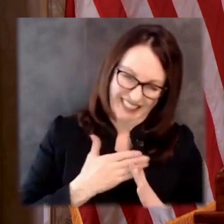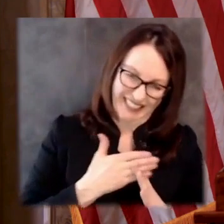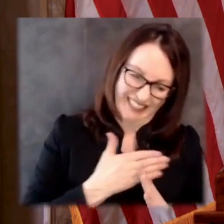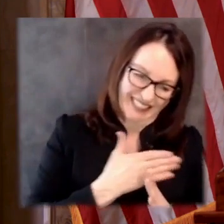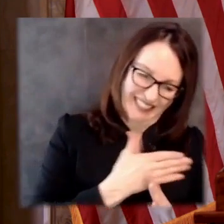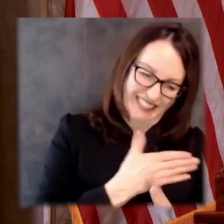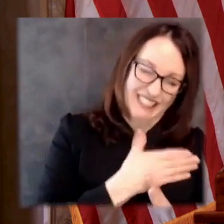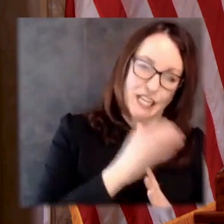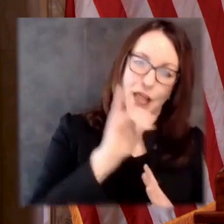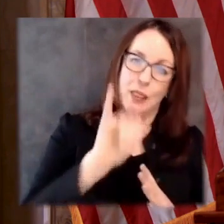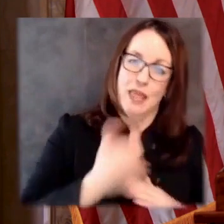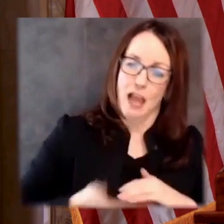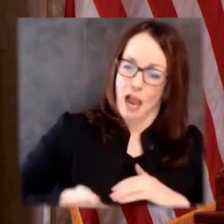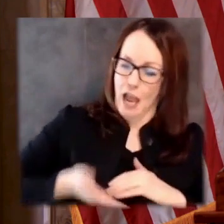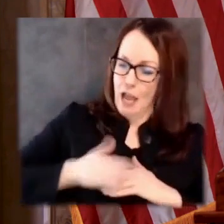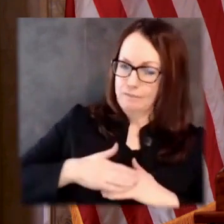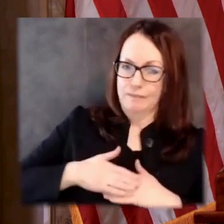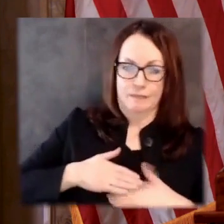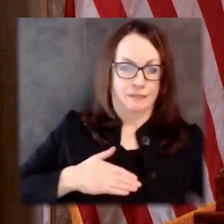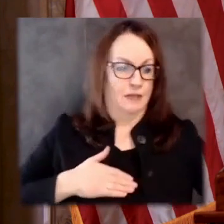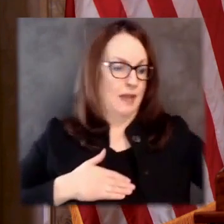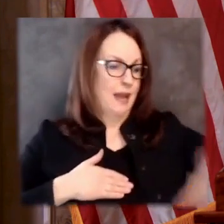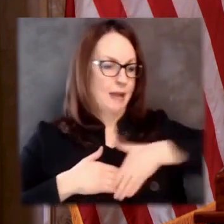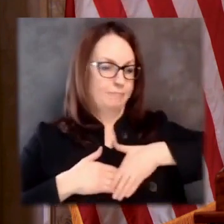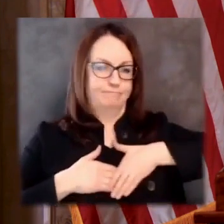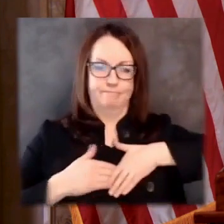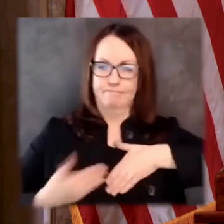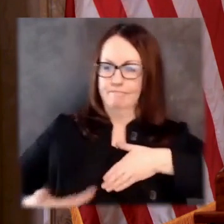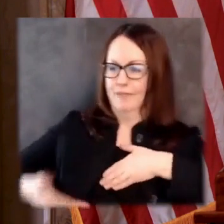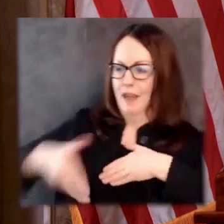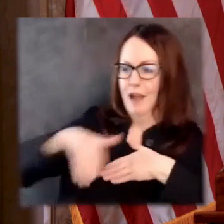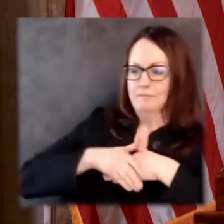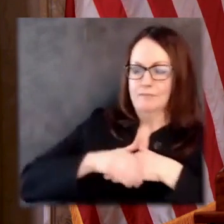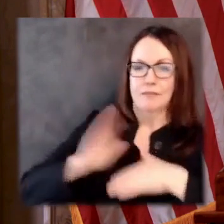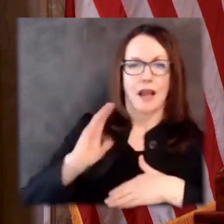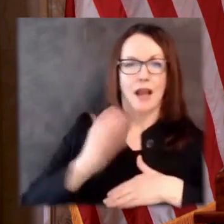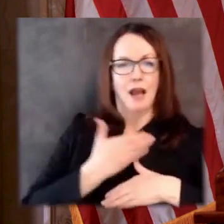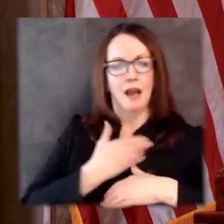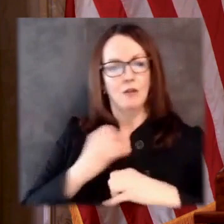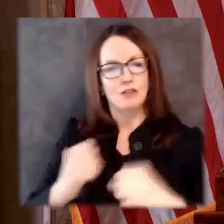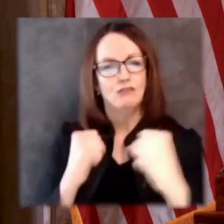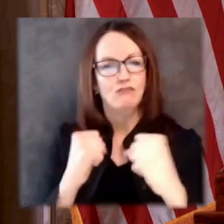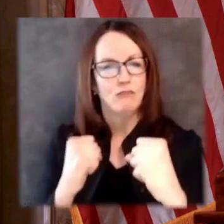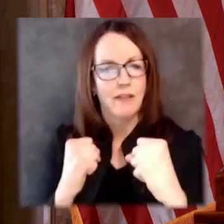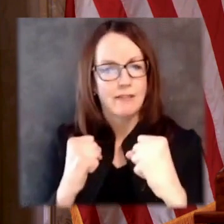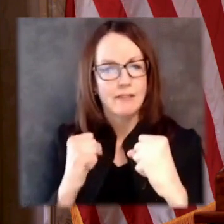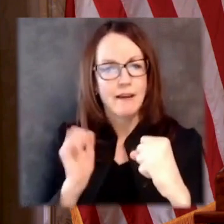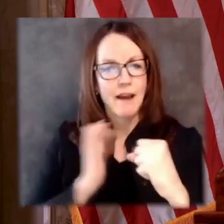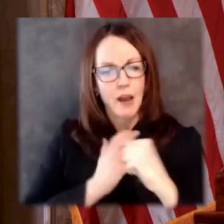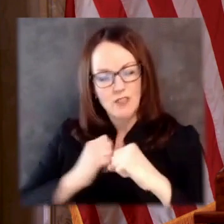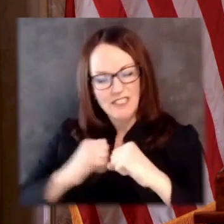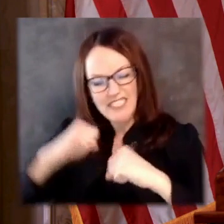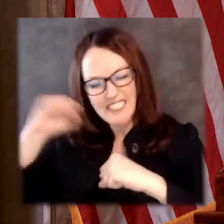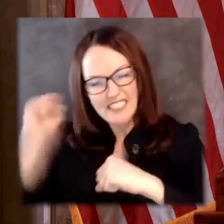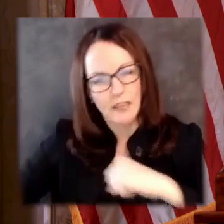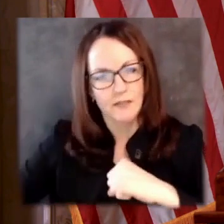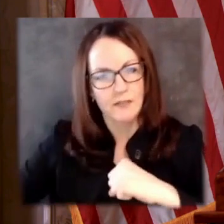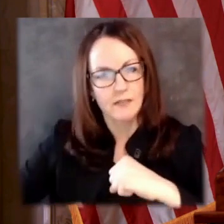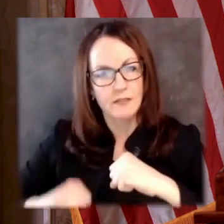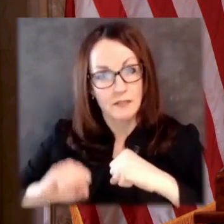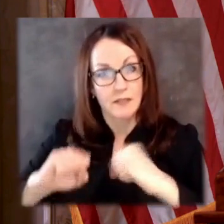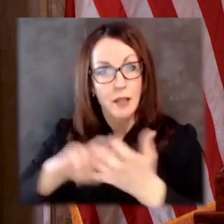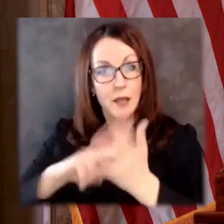Wisconsin, we've never been known for being timid, and we're sure not going to start today. Our people,